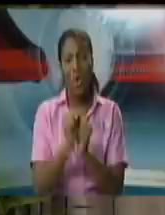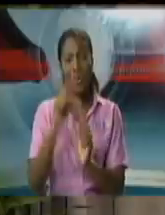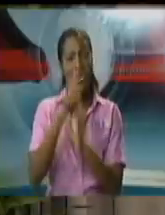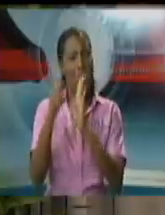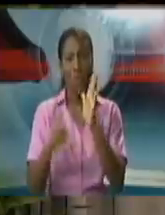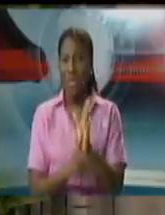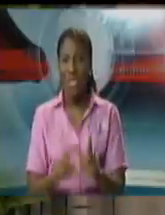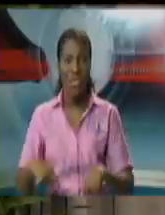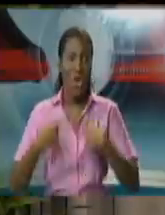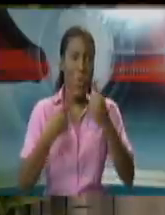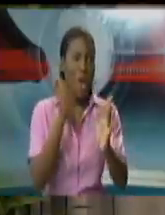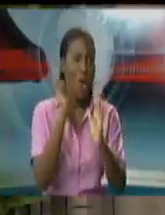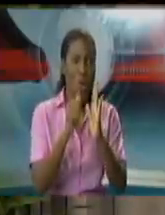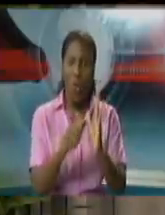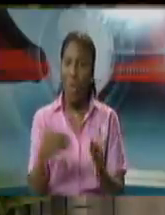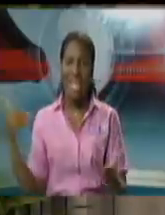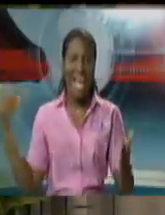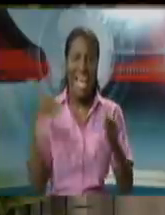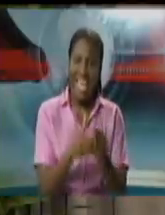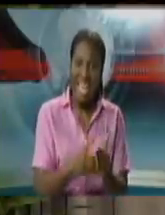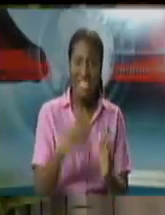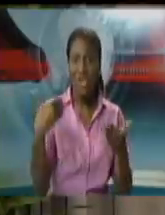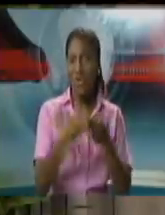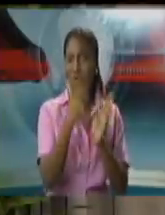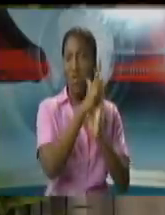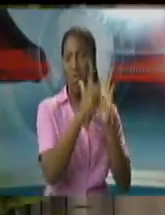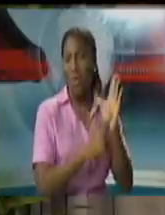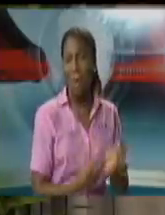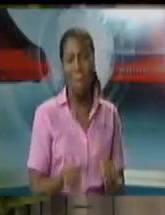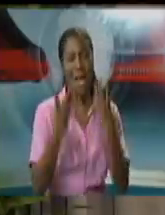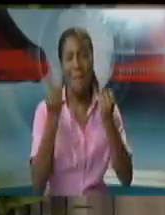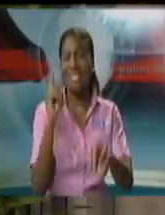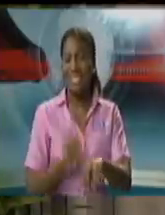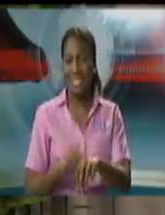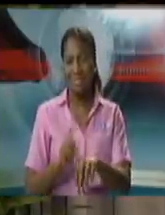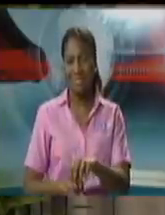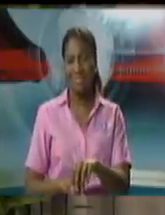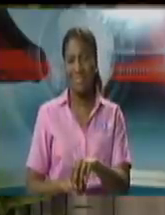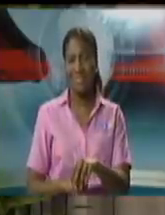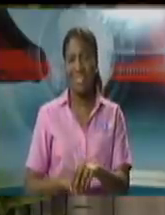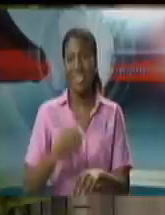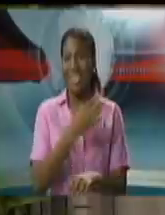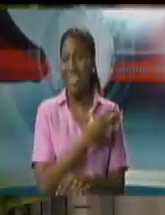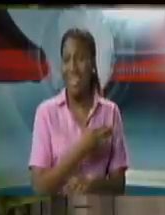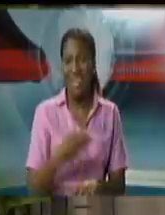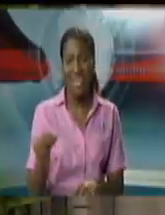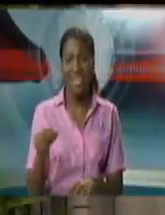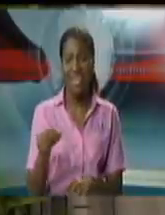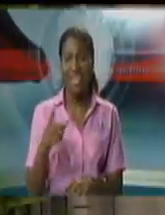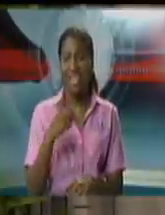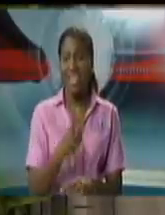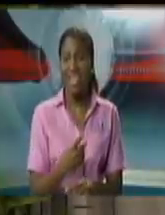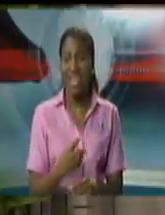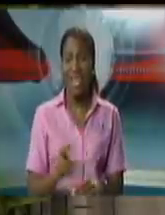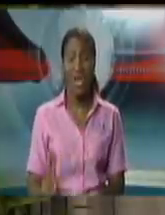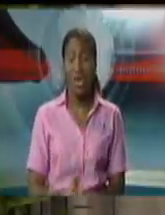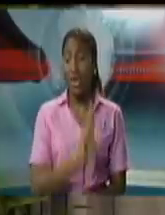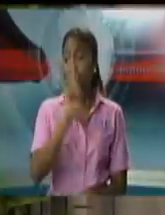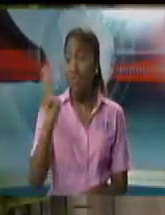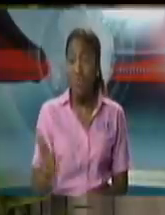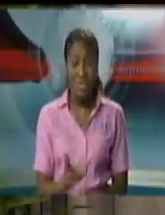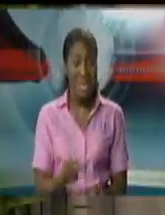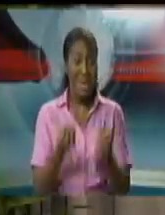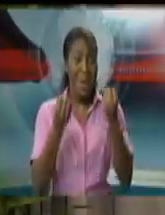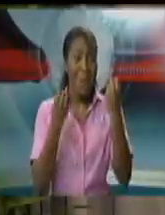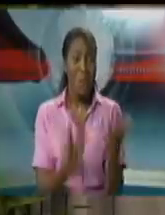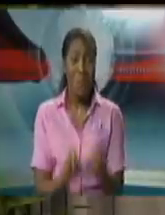of matters, and I can tell you, ladies and gentlemen, that they have been occupying a significant amount of resource and